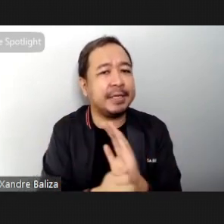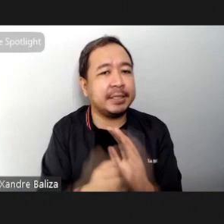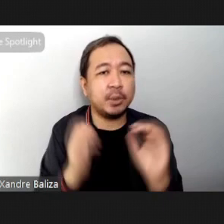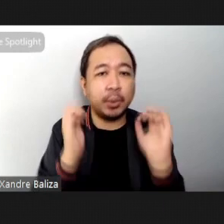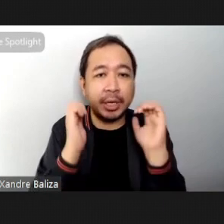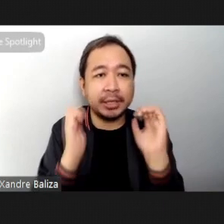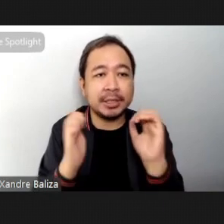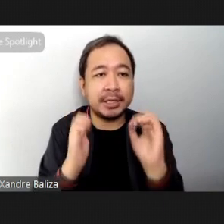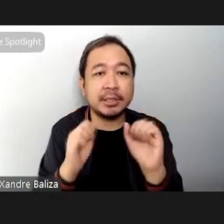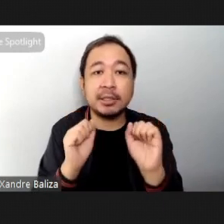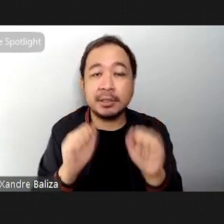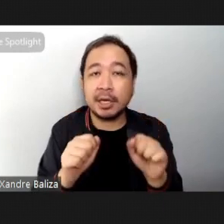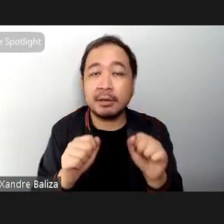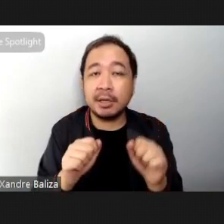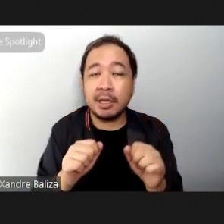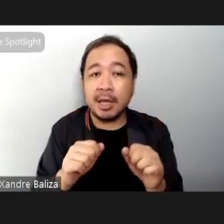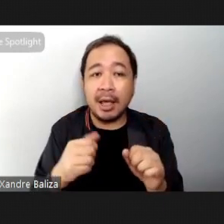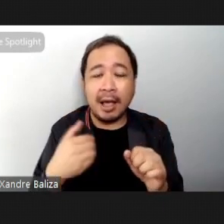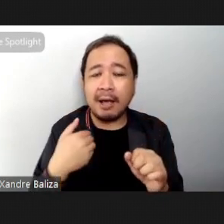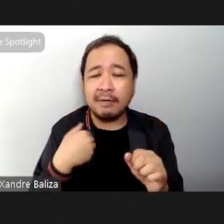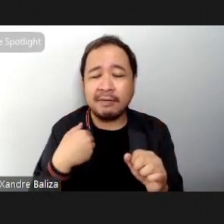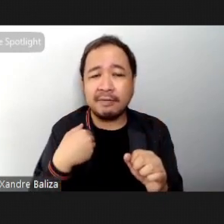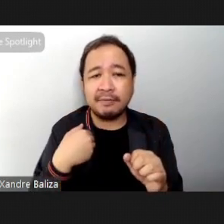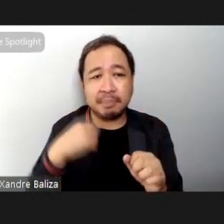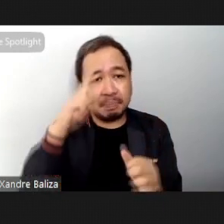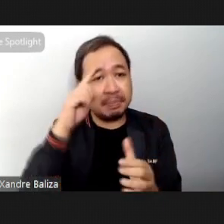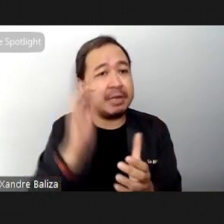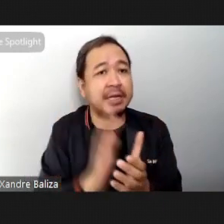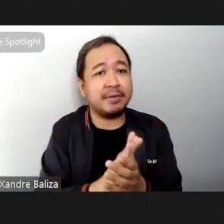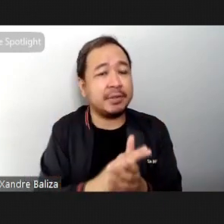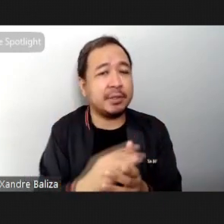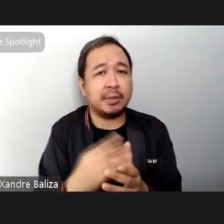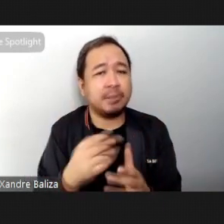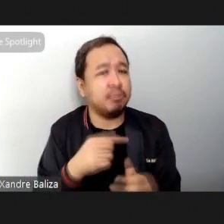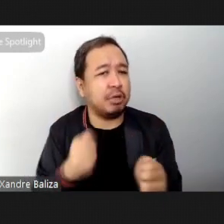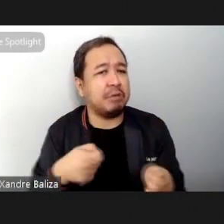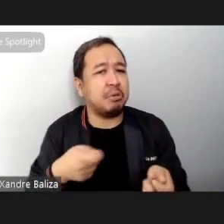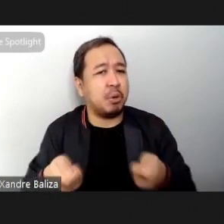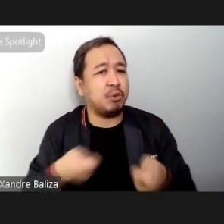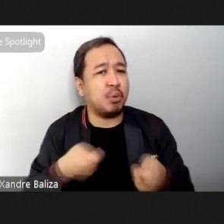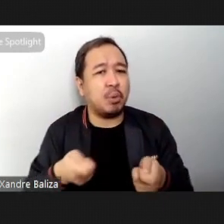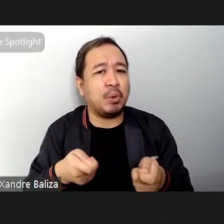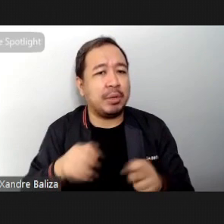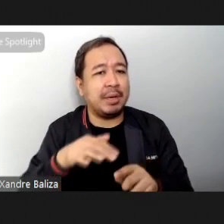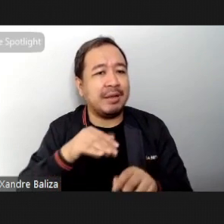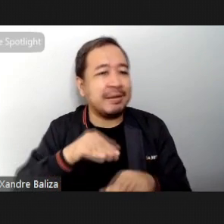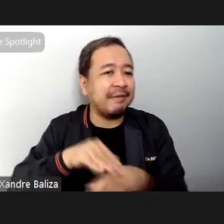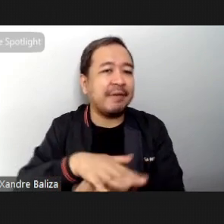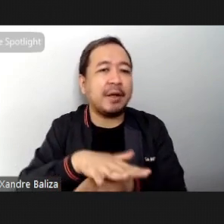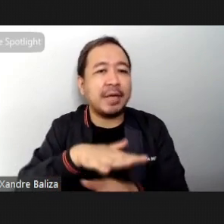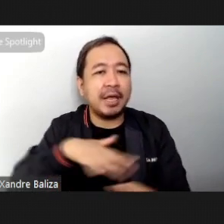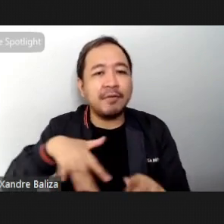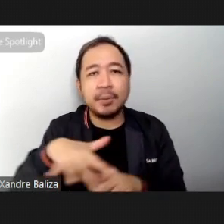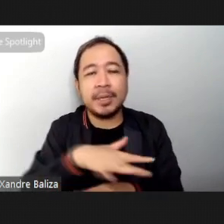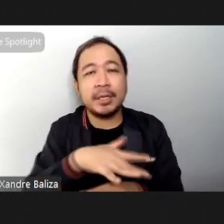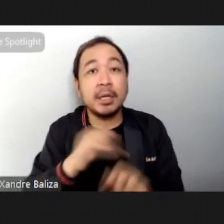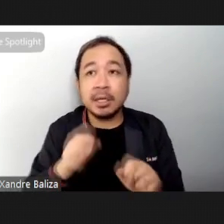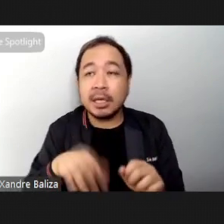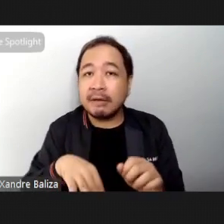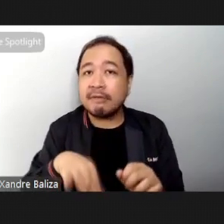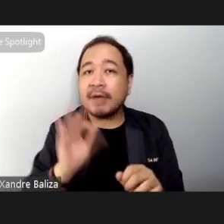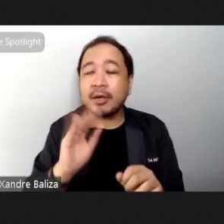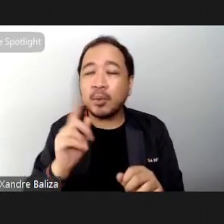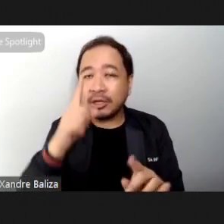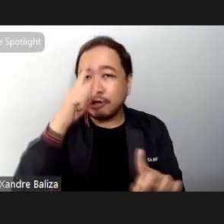adaptive beliefs that one has the power to influence his or her environment and bring about desired outcomes the thing about row flow is